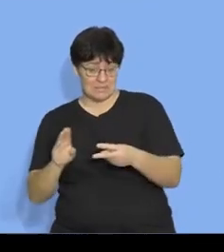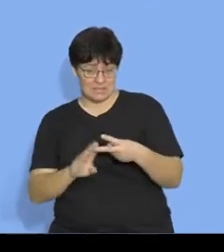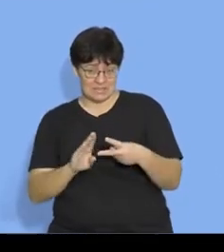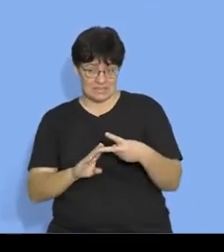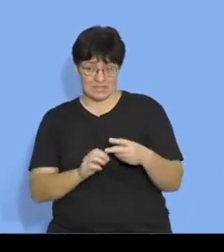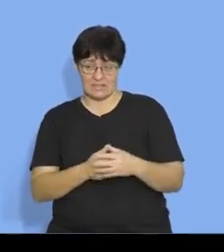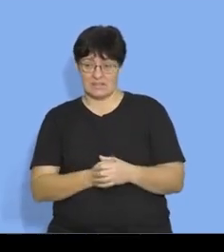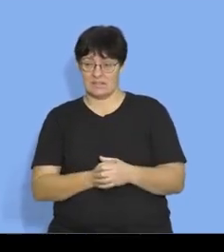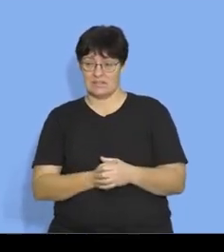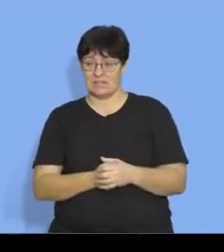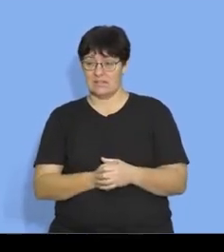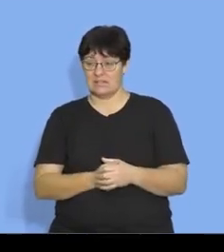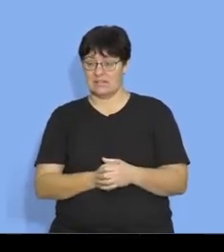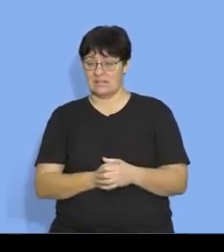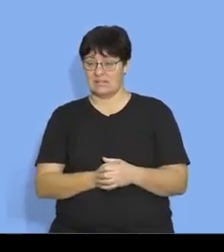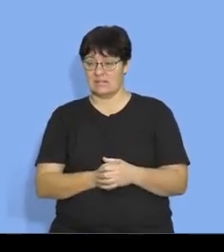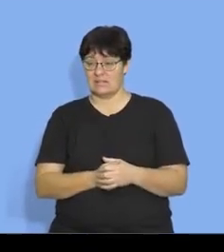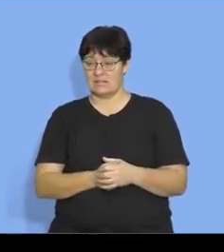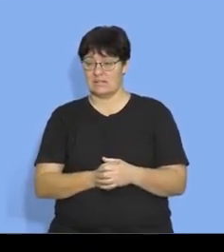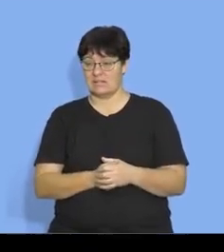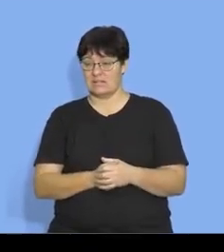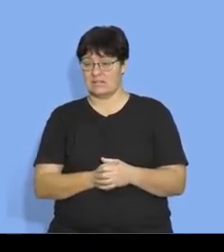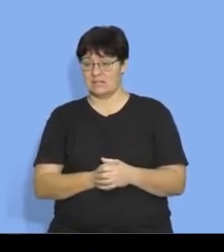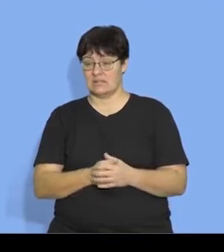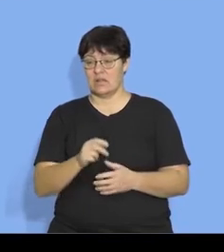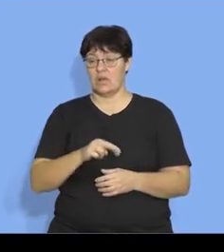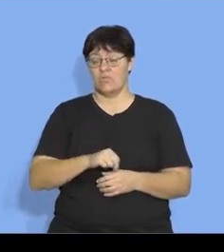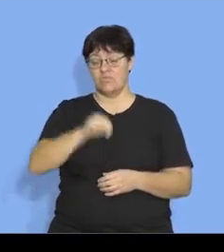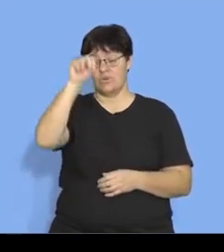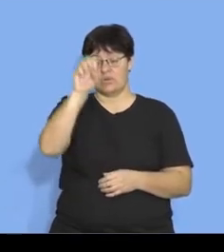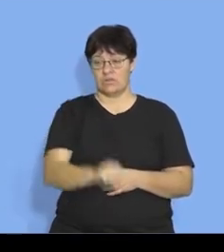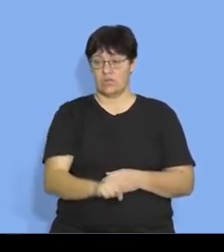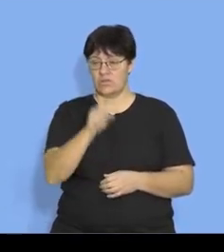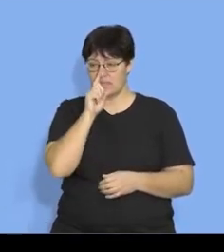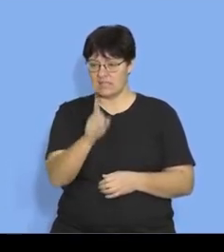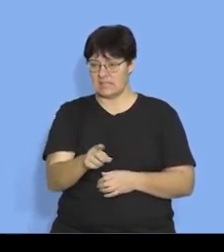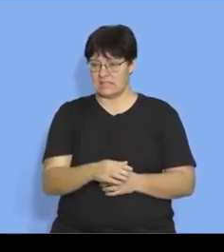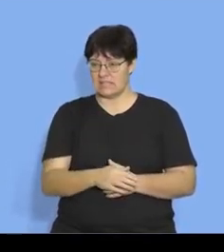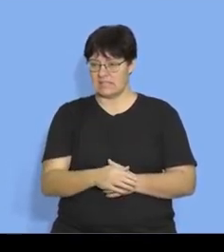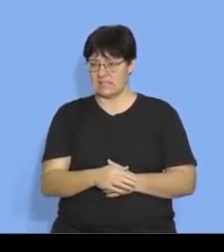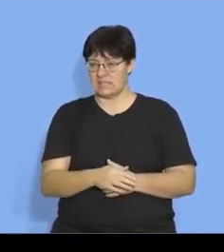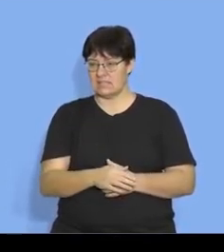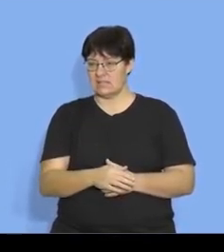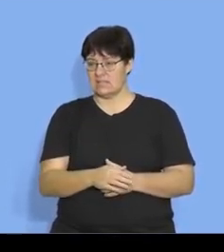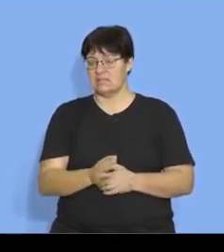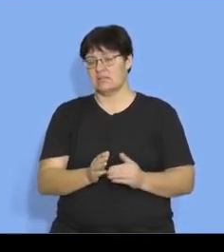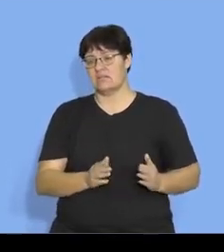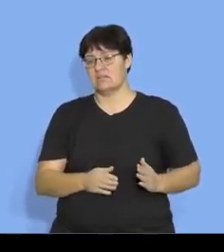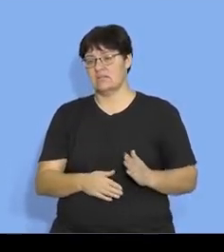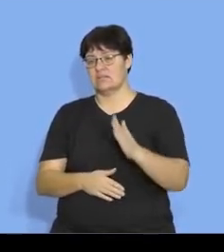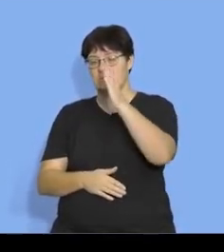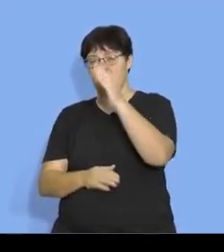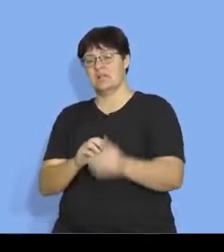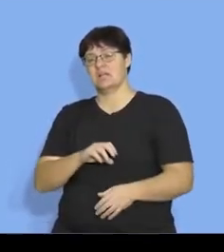this is actually better to describe because if i put my north south lines here can you see that